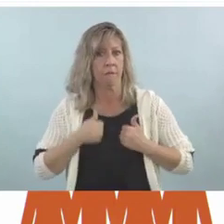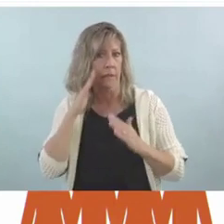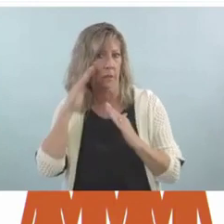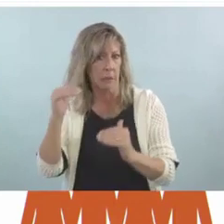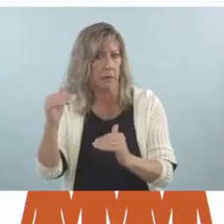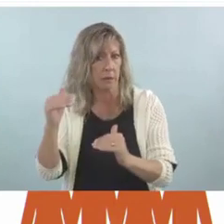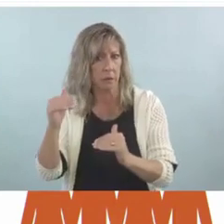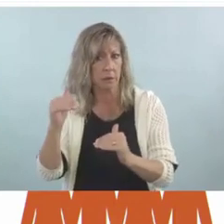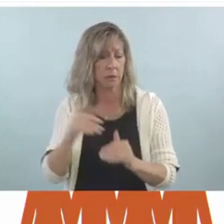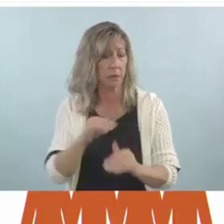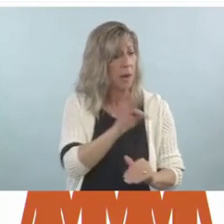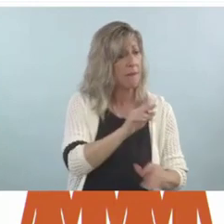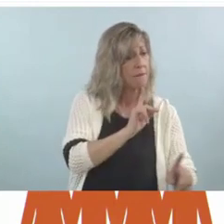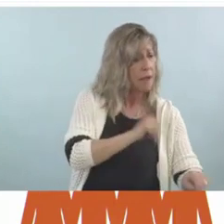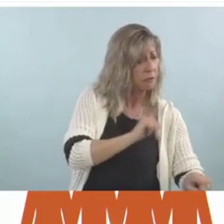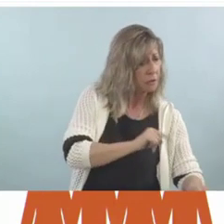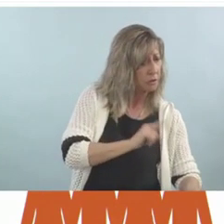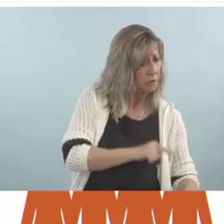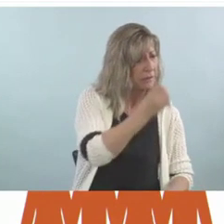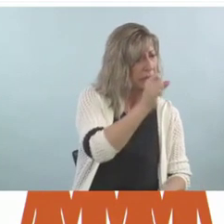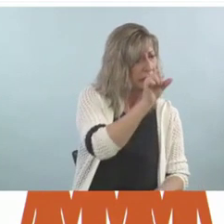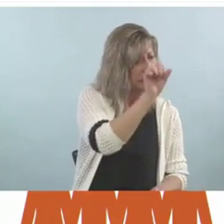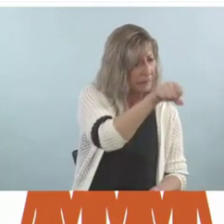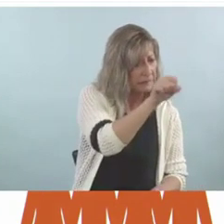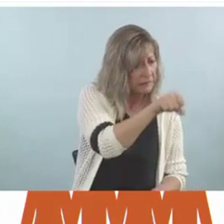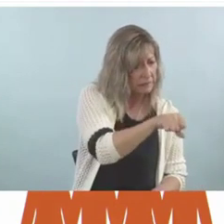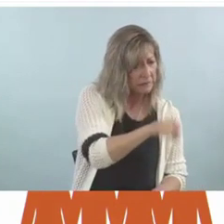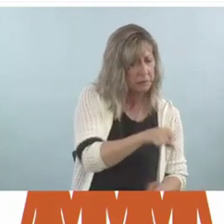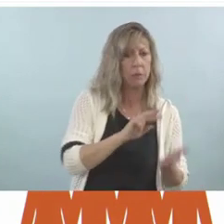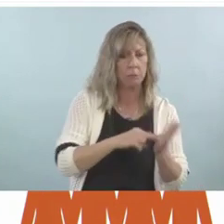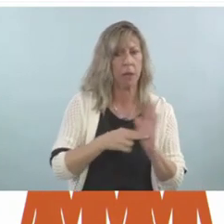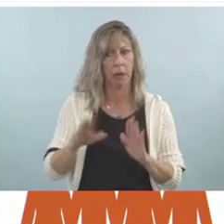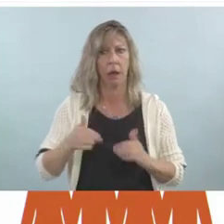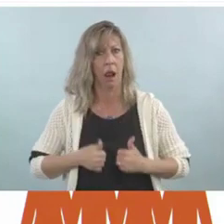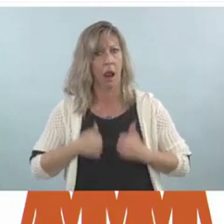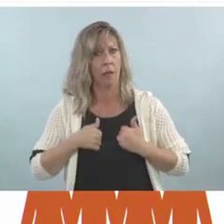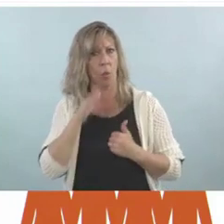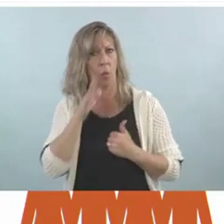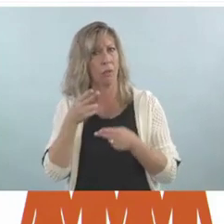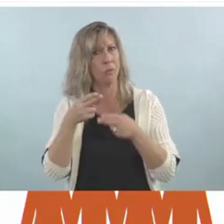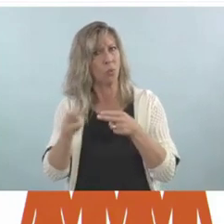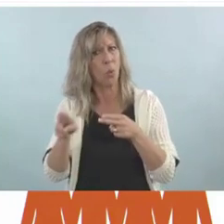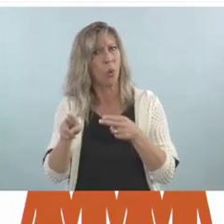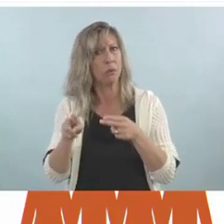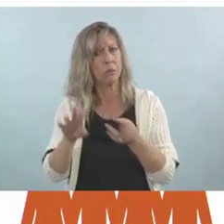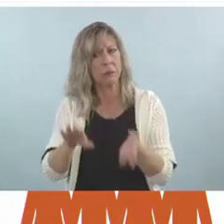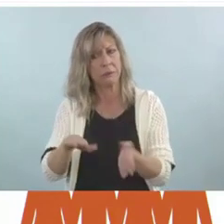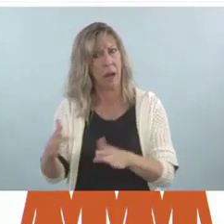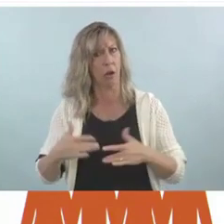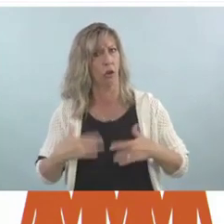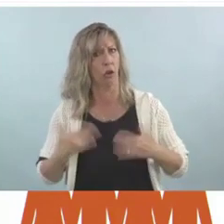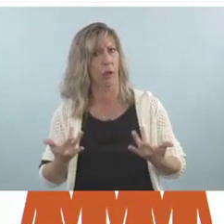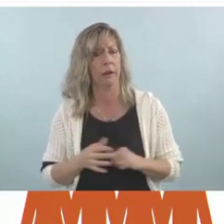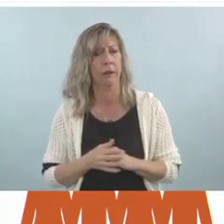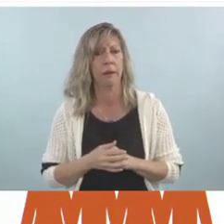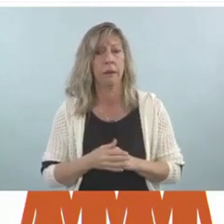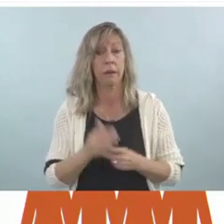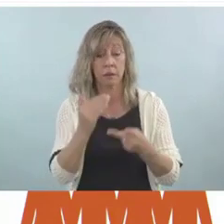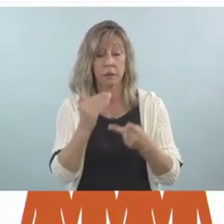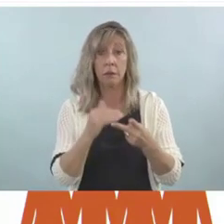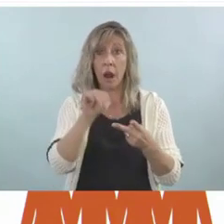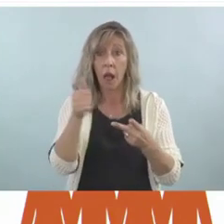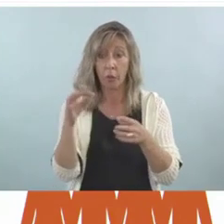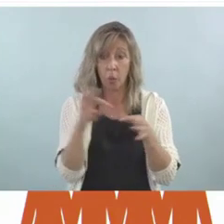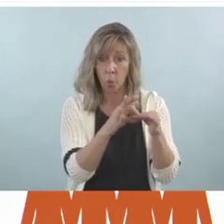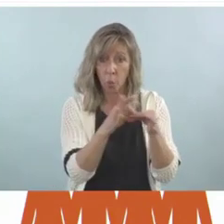you're going to live a shorter life. They also saw increases in health care costs. So if you say yes to